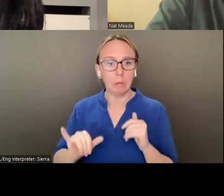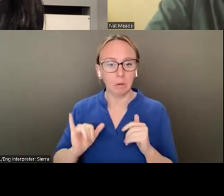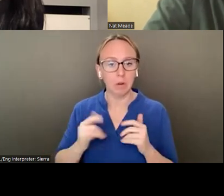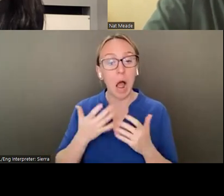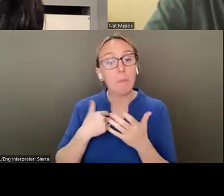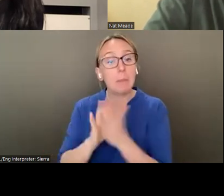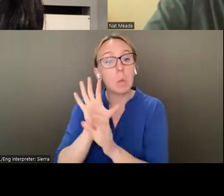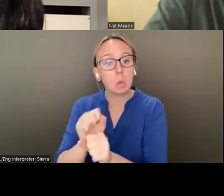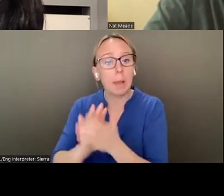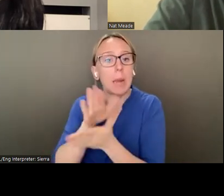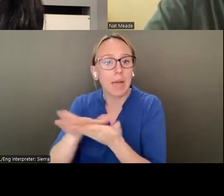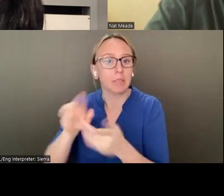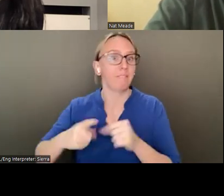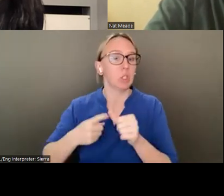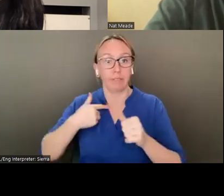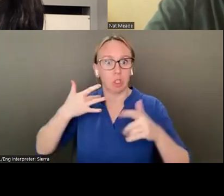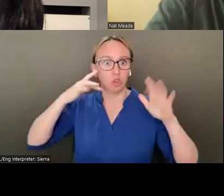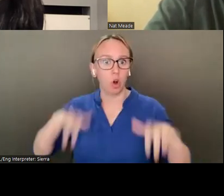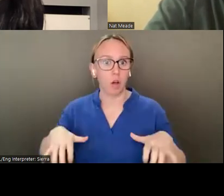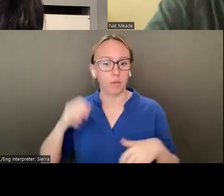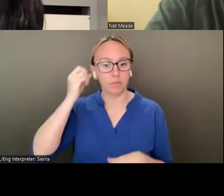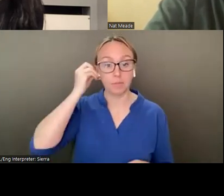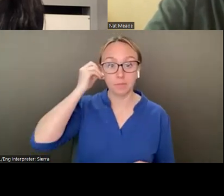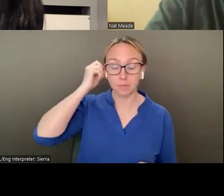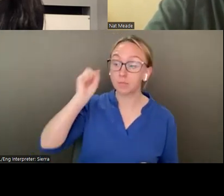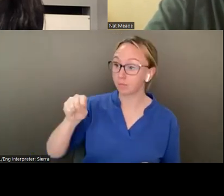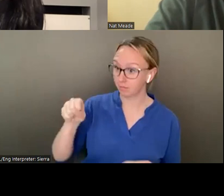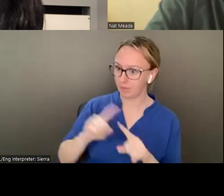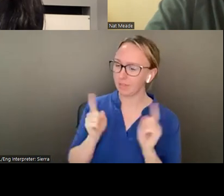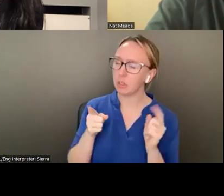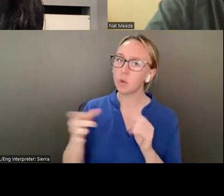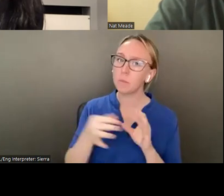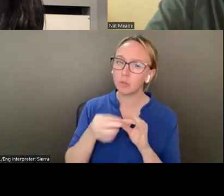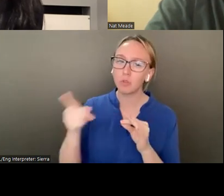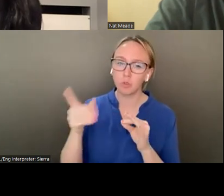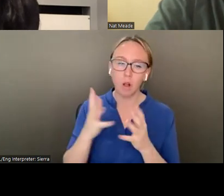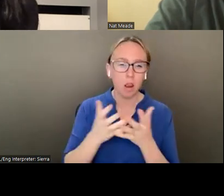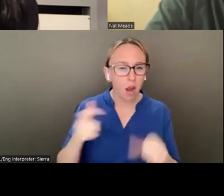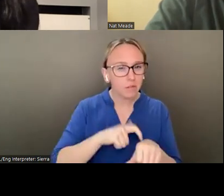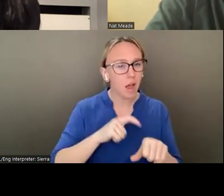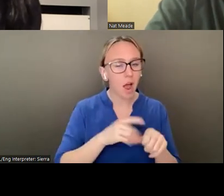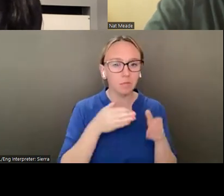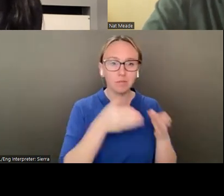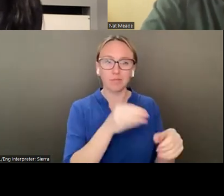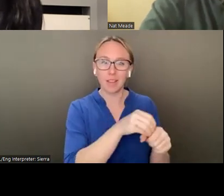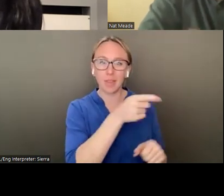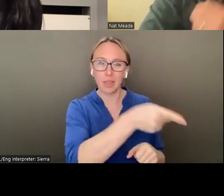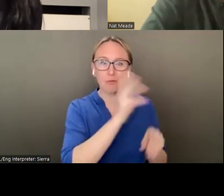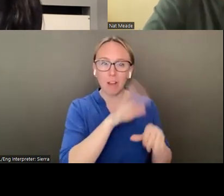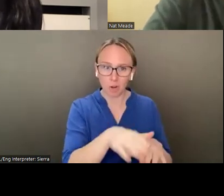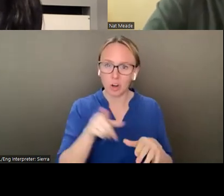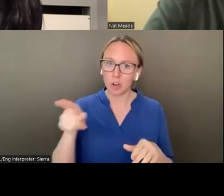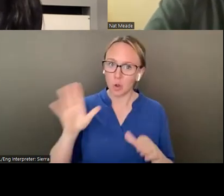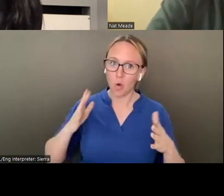Yeah, very different. You also mentioned that you spent a lot of time on the river. I got to bring that up, that you were putting your clothes in that cold water.